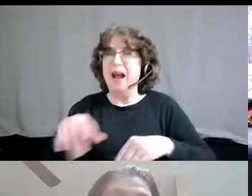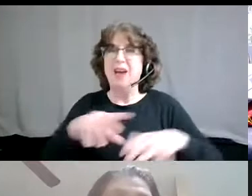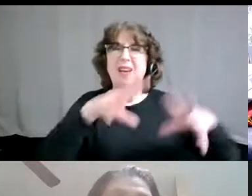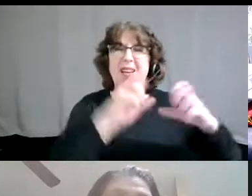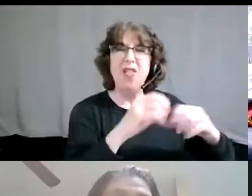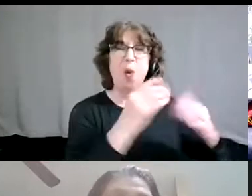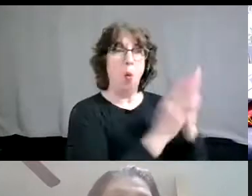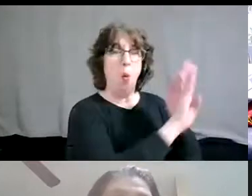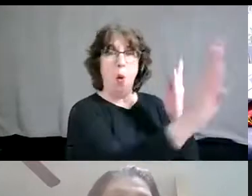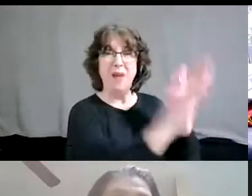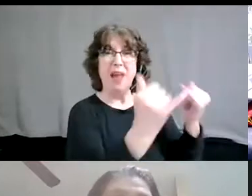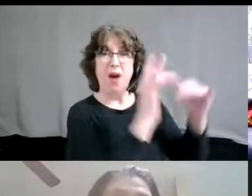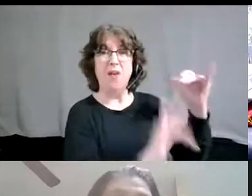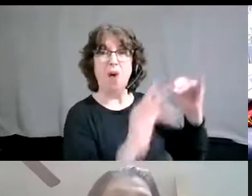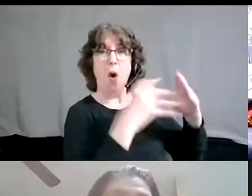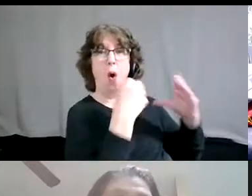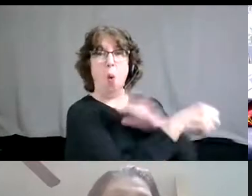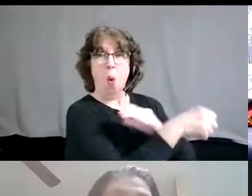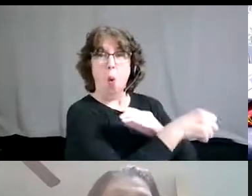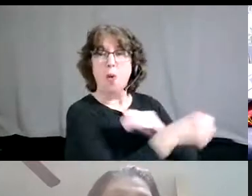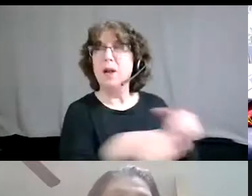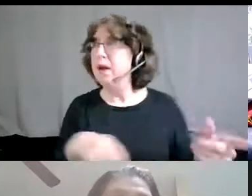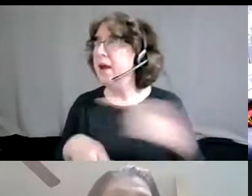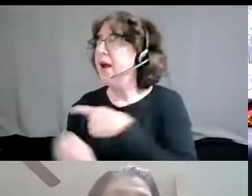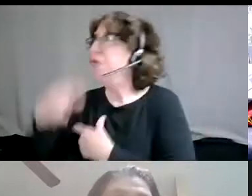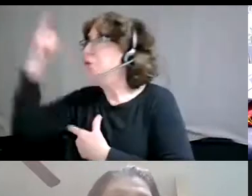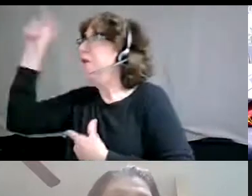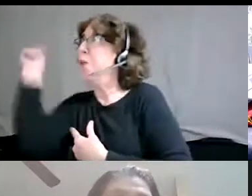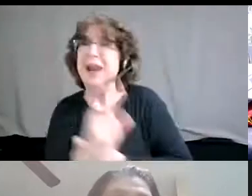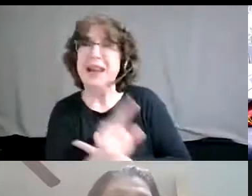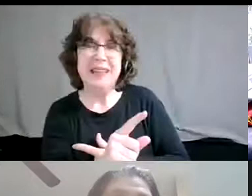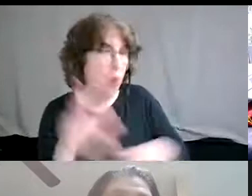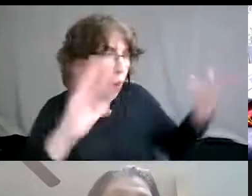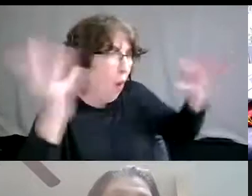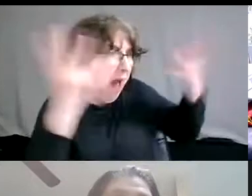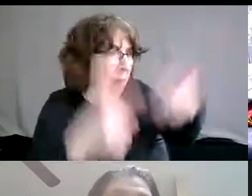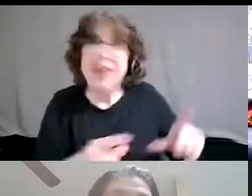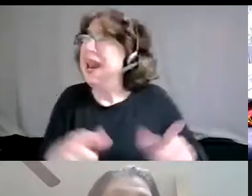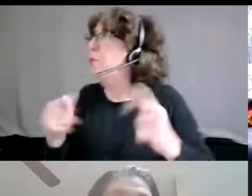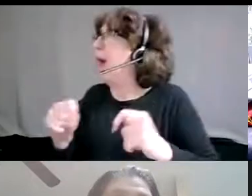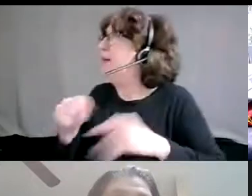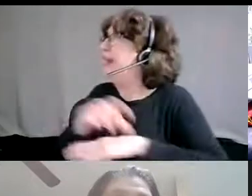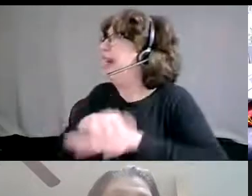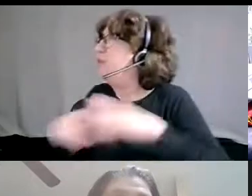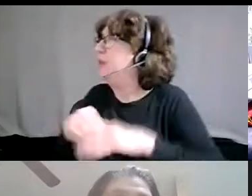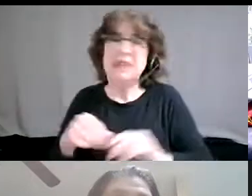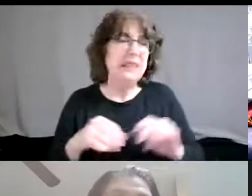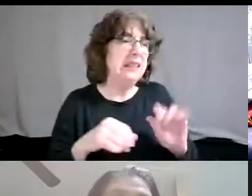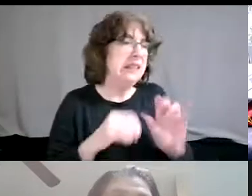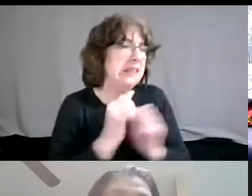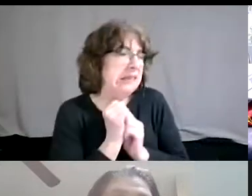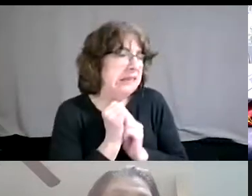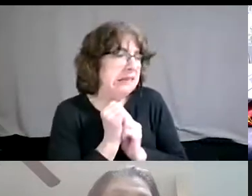was like, I think I see what the problem is. I think you're too heavy. So part of your